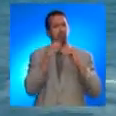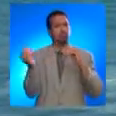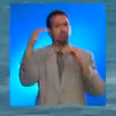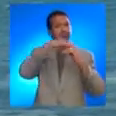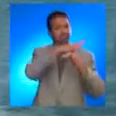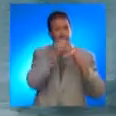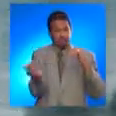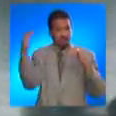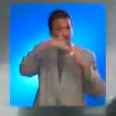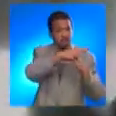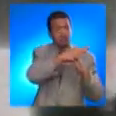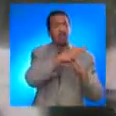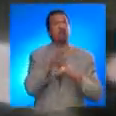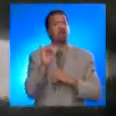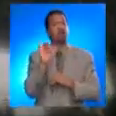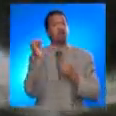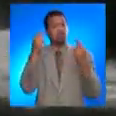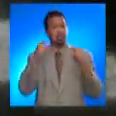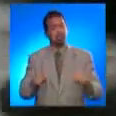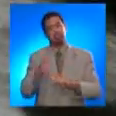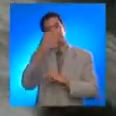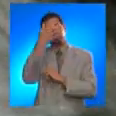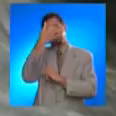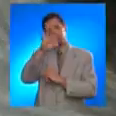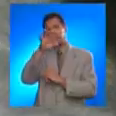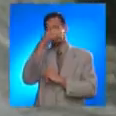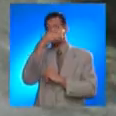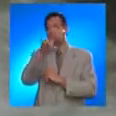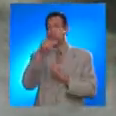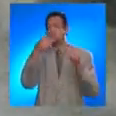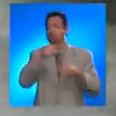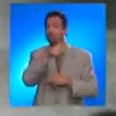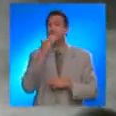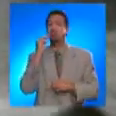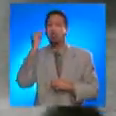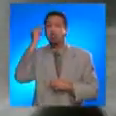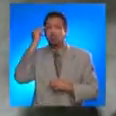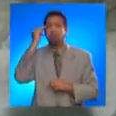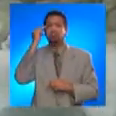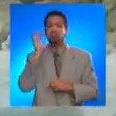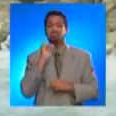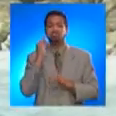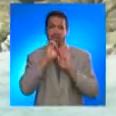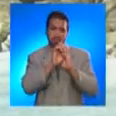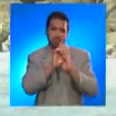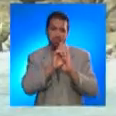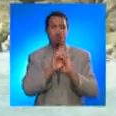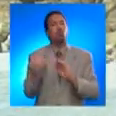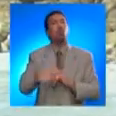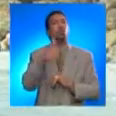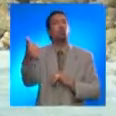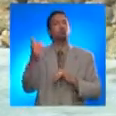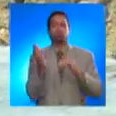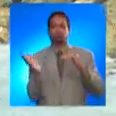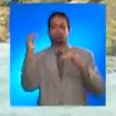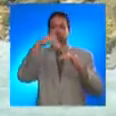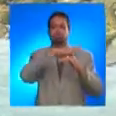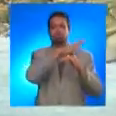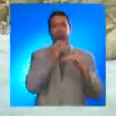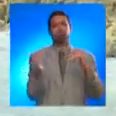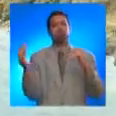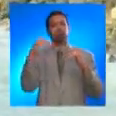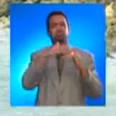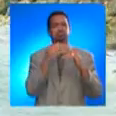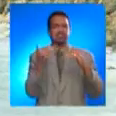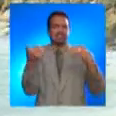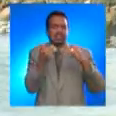flood. An example of this phenomenon is the tsunami of 1918 in Magyagüez. Other tsunamis have waves that break as